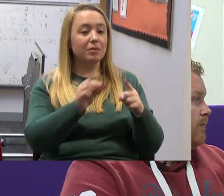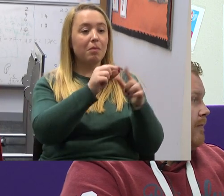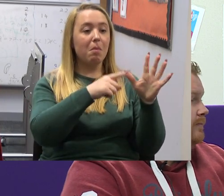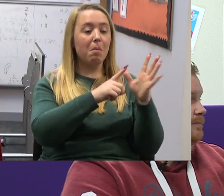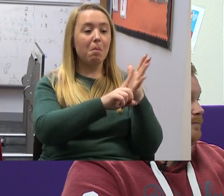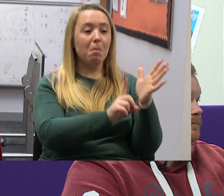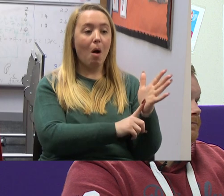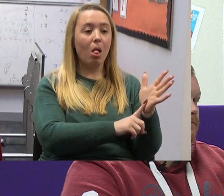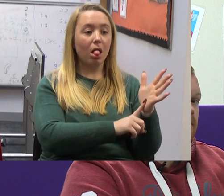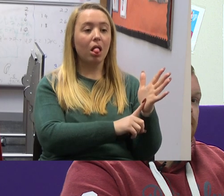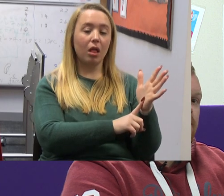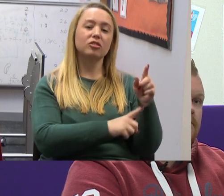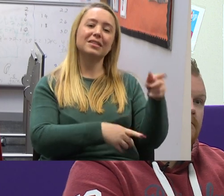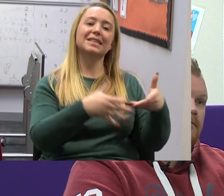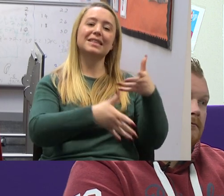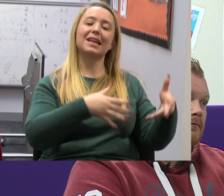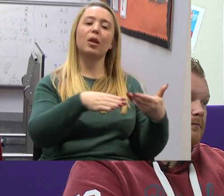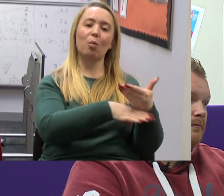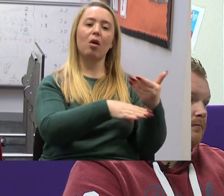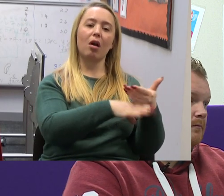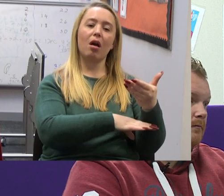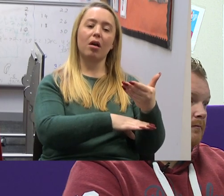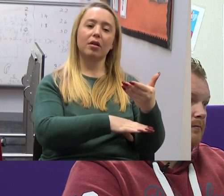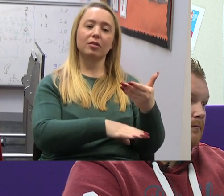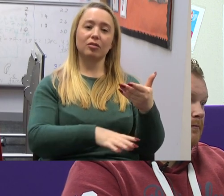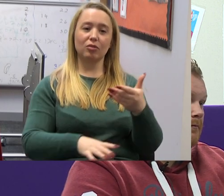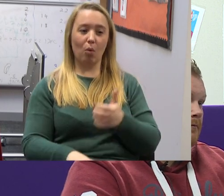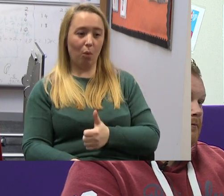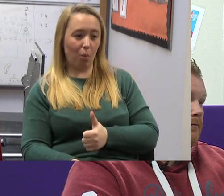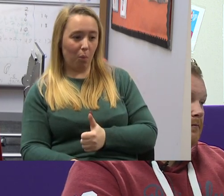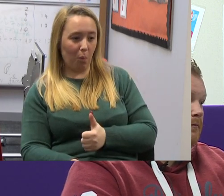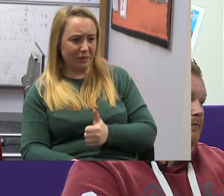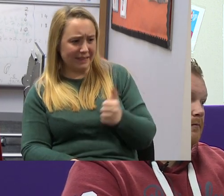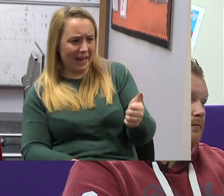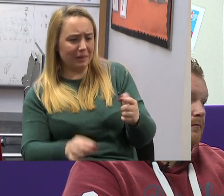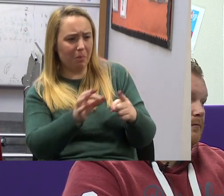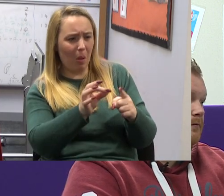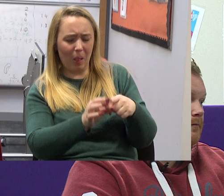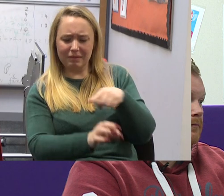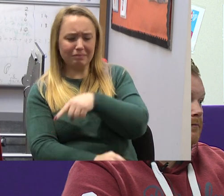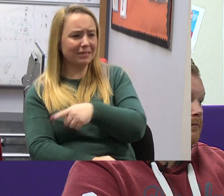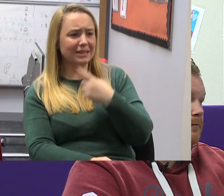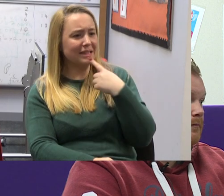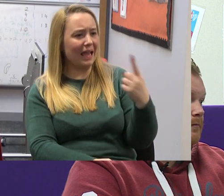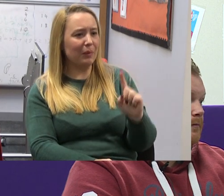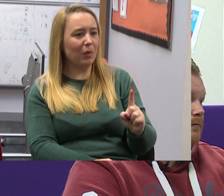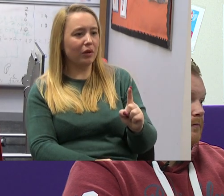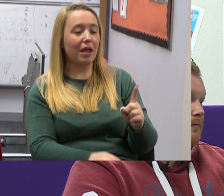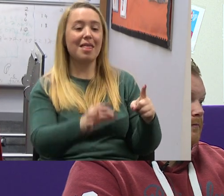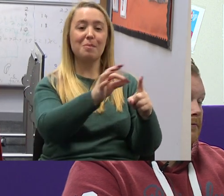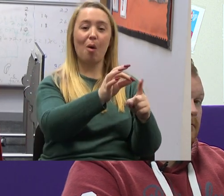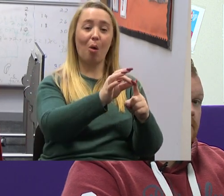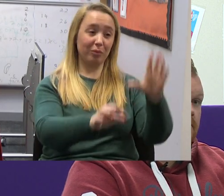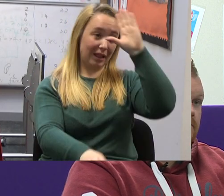weren't sure. So we ended up texting Paul, her sign worker. And he would then tell